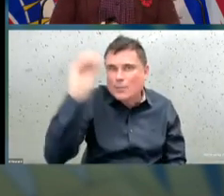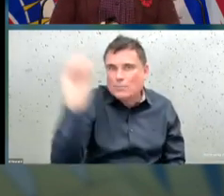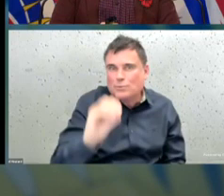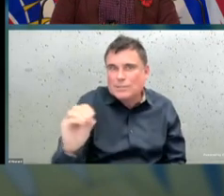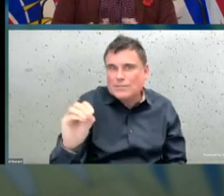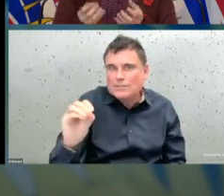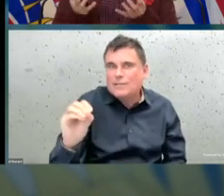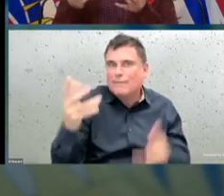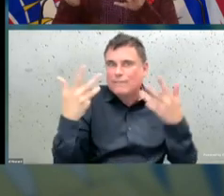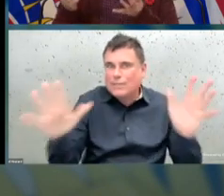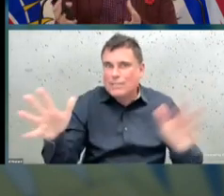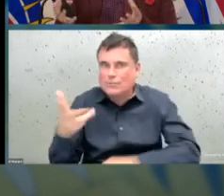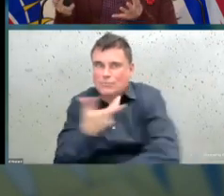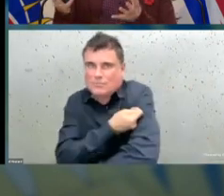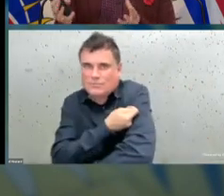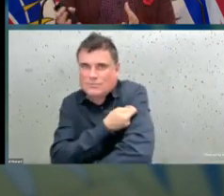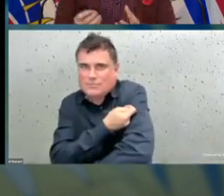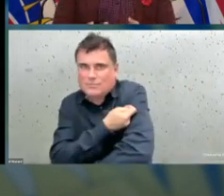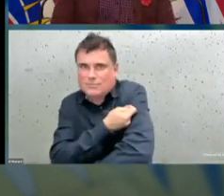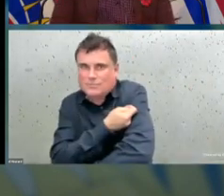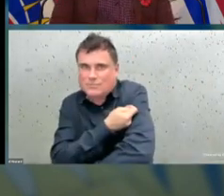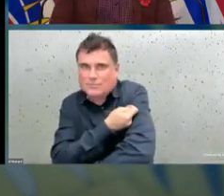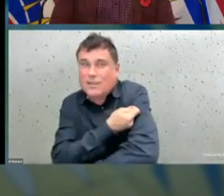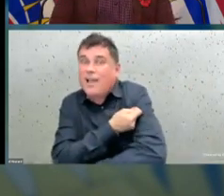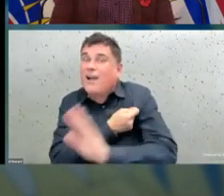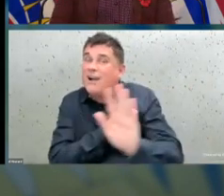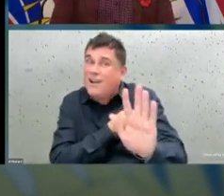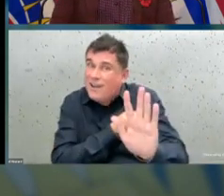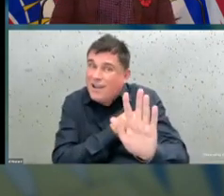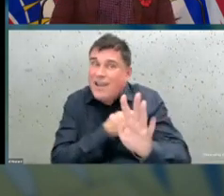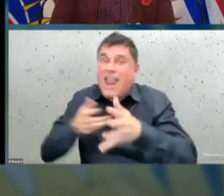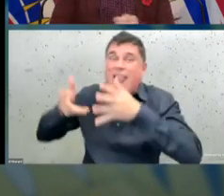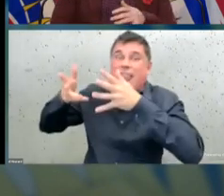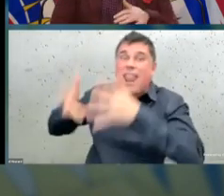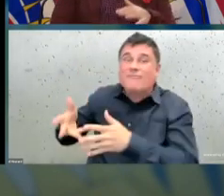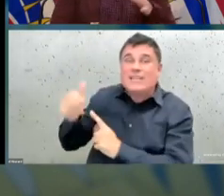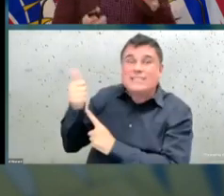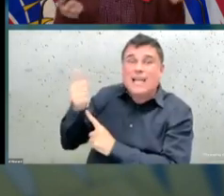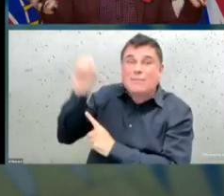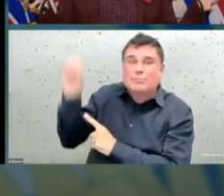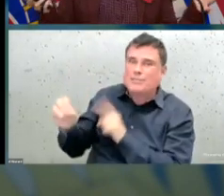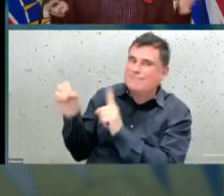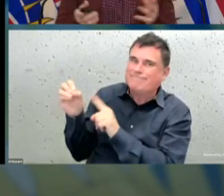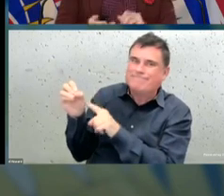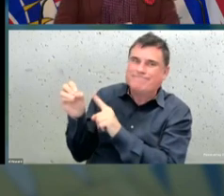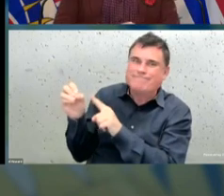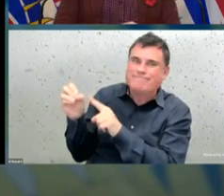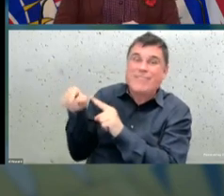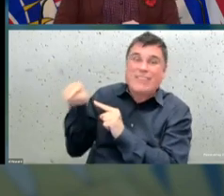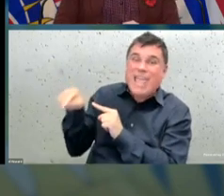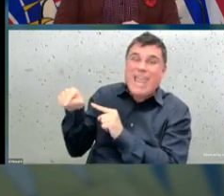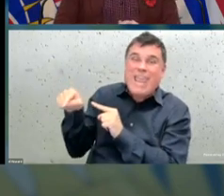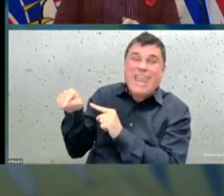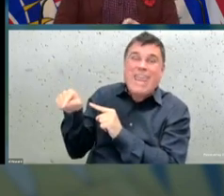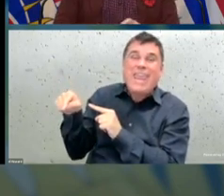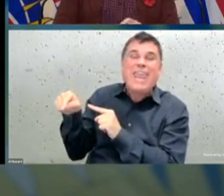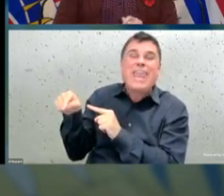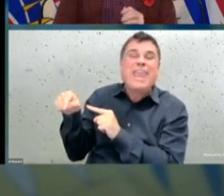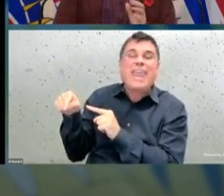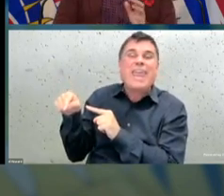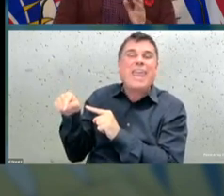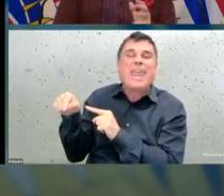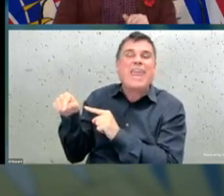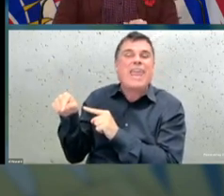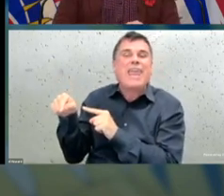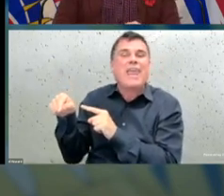people left is still has a tremendous burden on our health care system. And if we look at all ages, so our entire population, we're